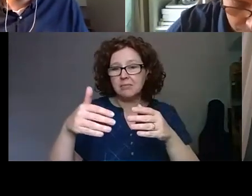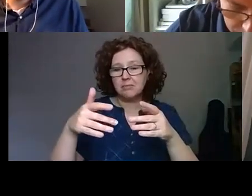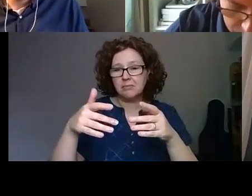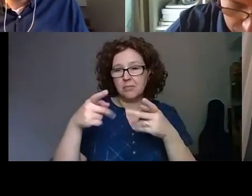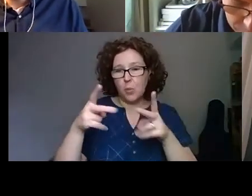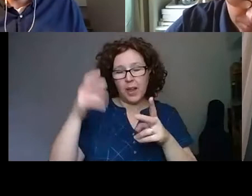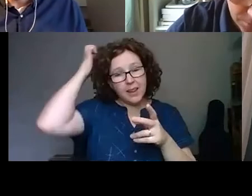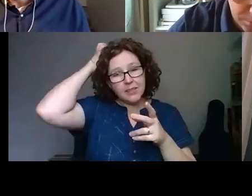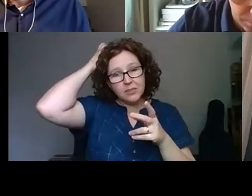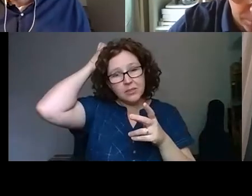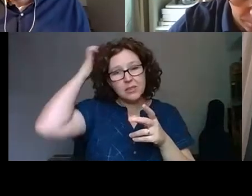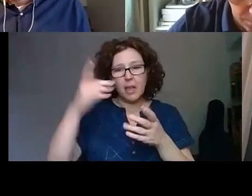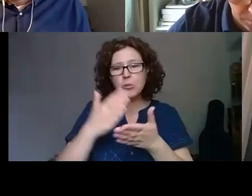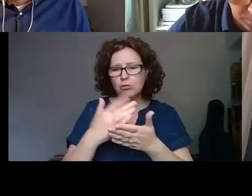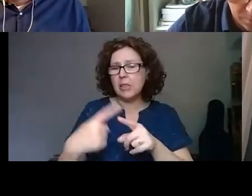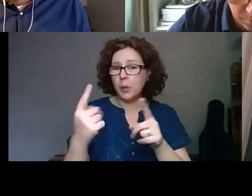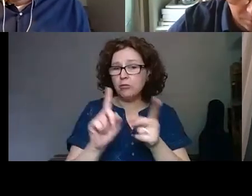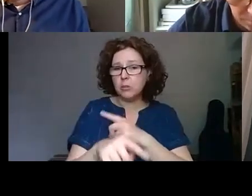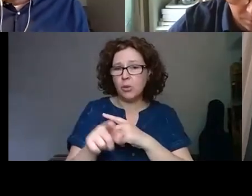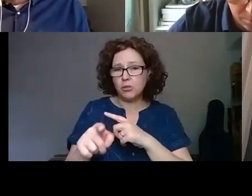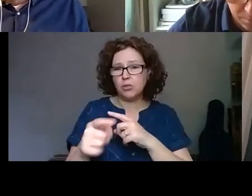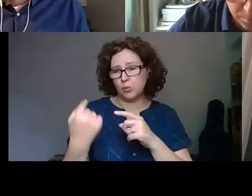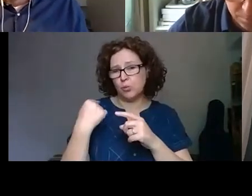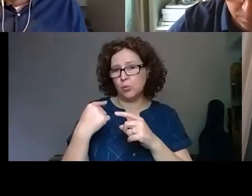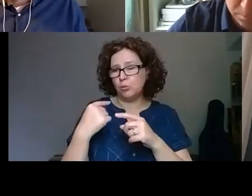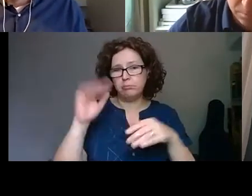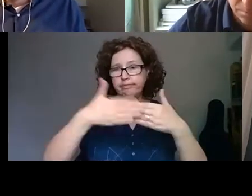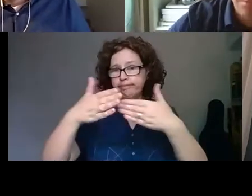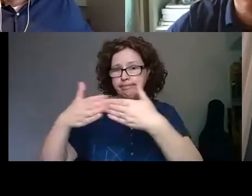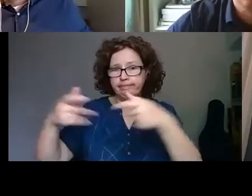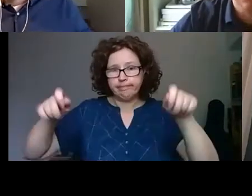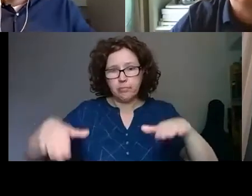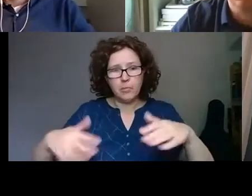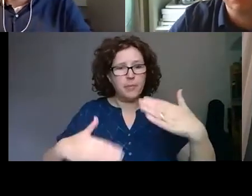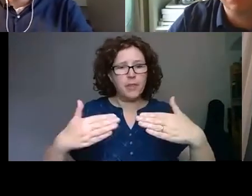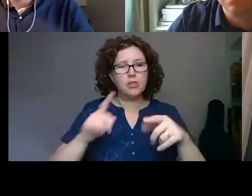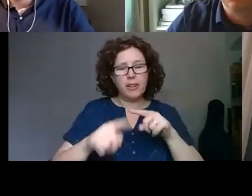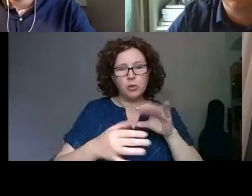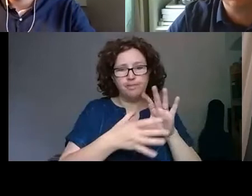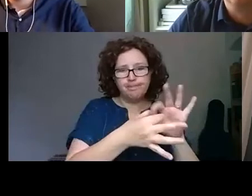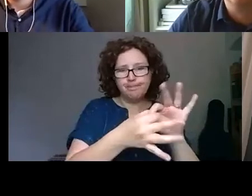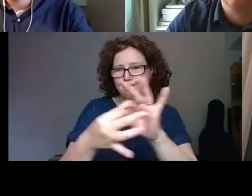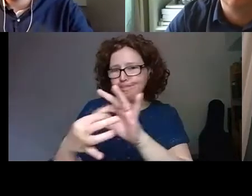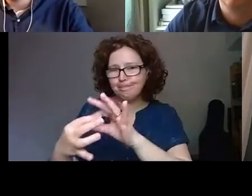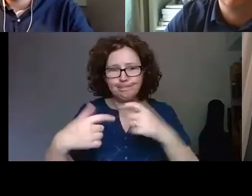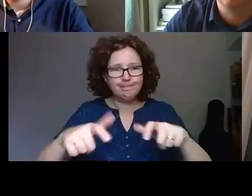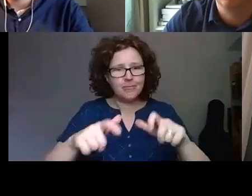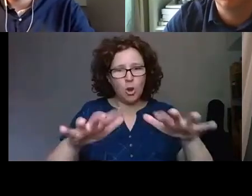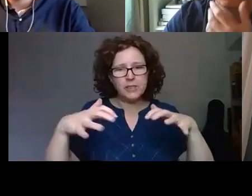which was a very quick response to keeping touch with our partners and audiences to discuss how,